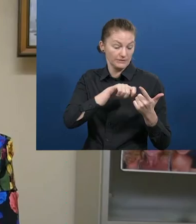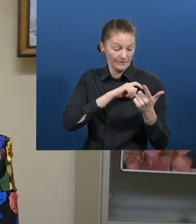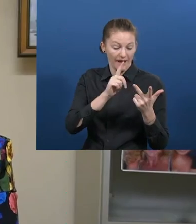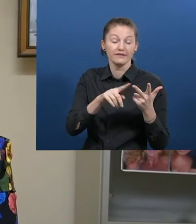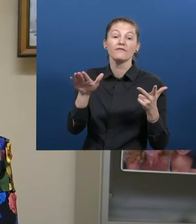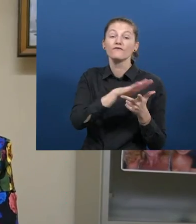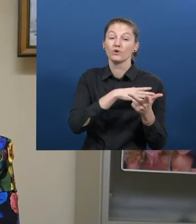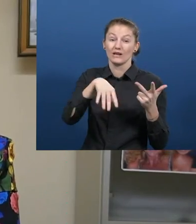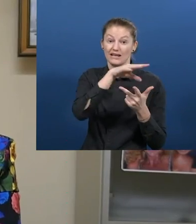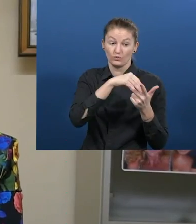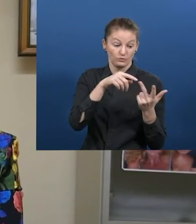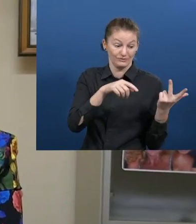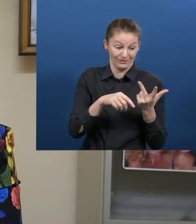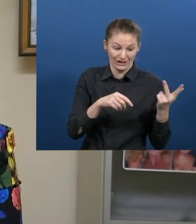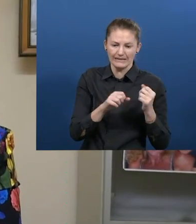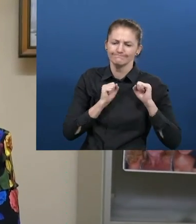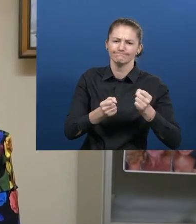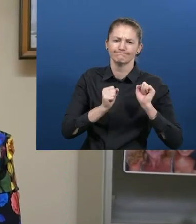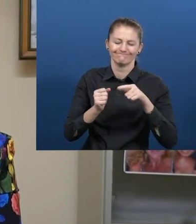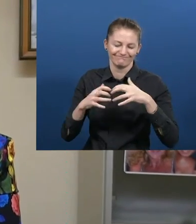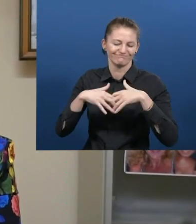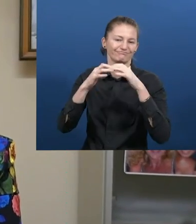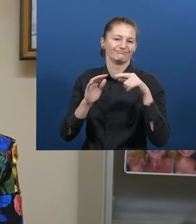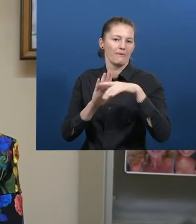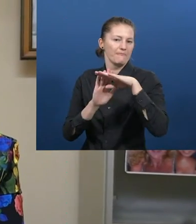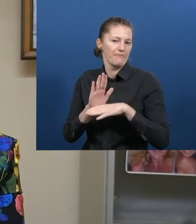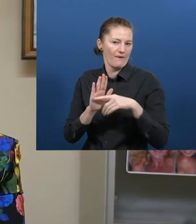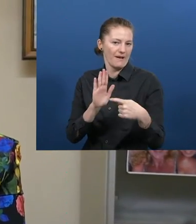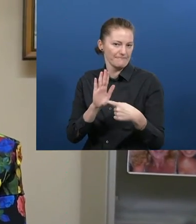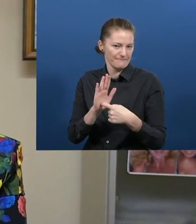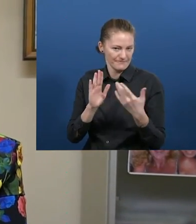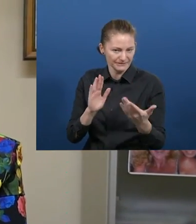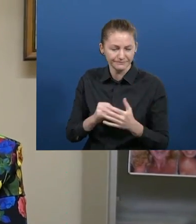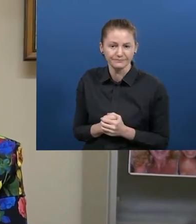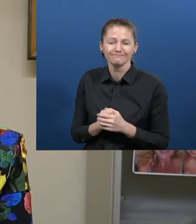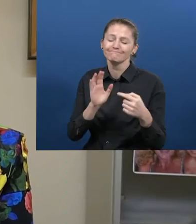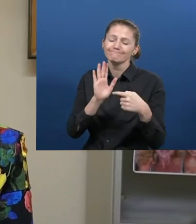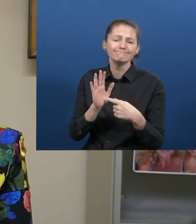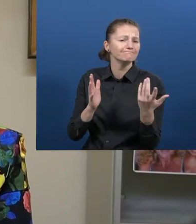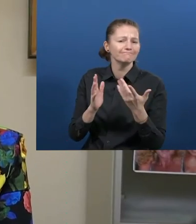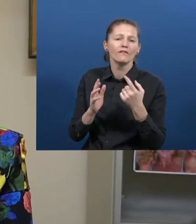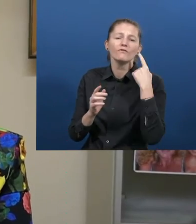the Real Patronato on Discapacity and the now full incursion of our AAPSA association.